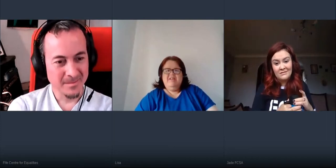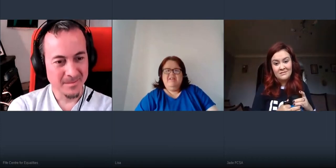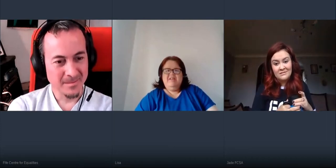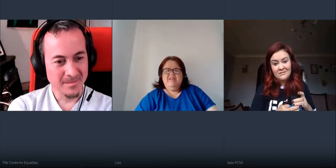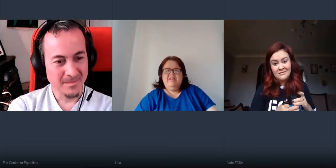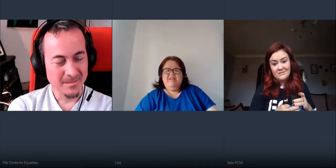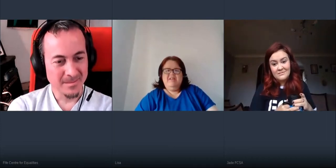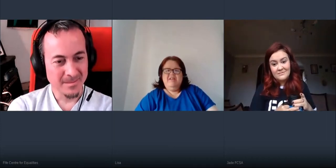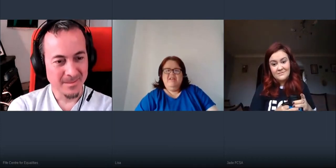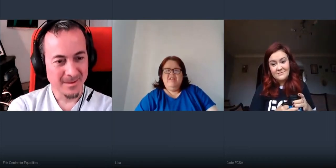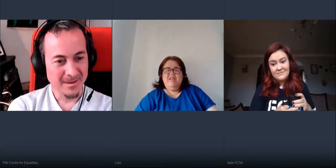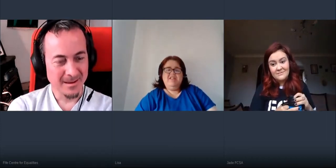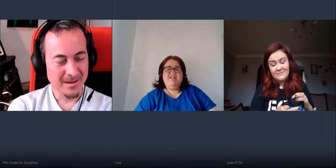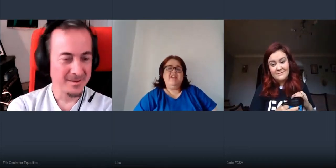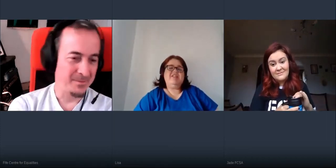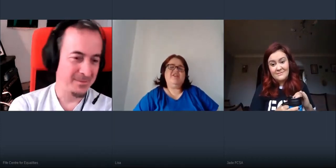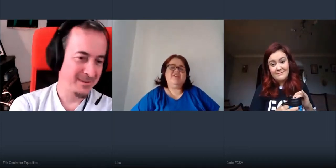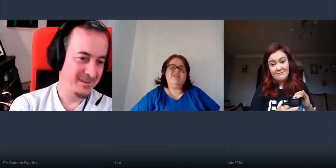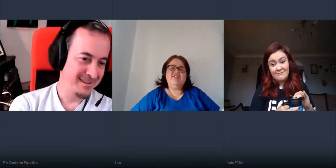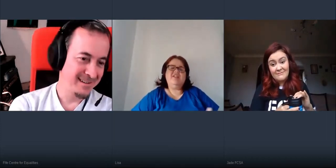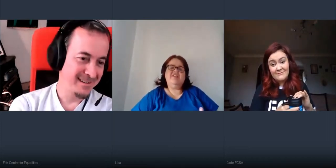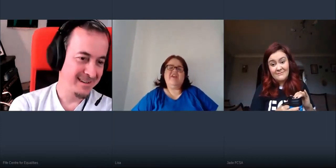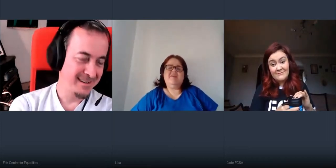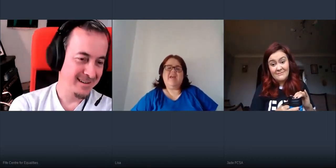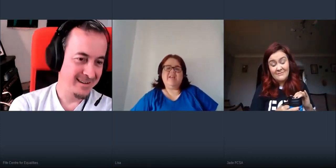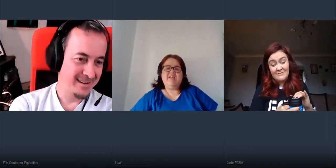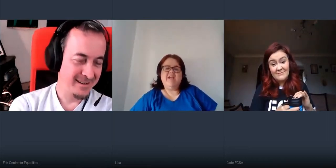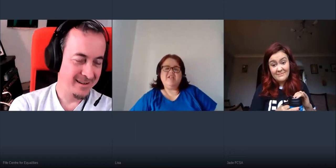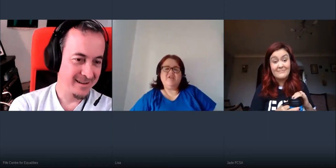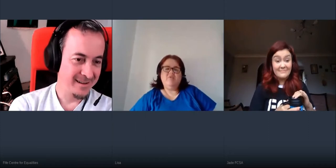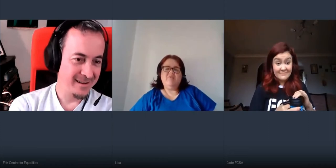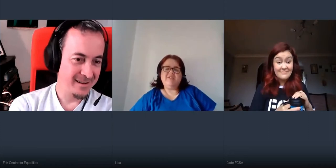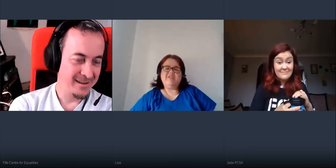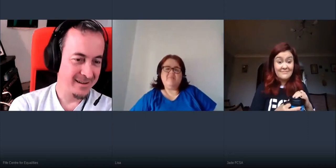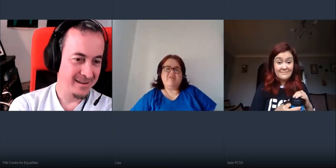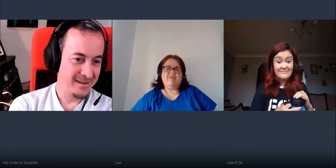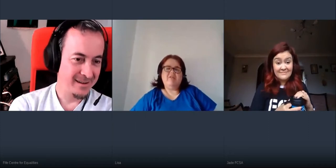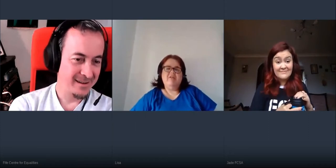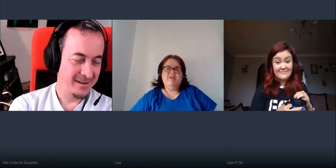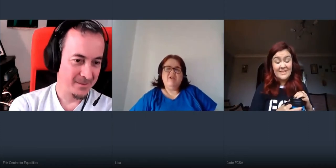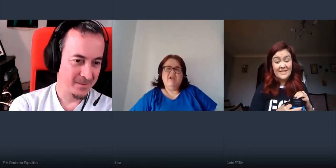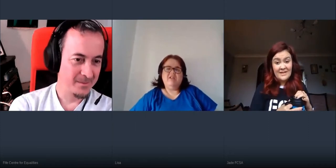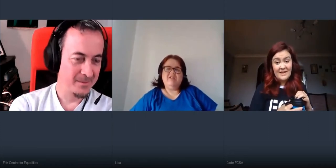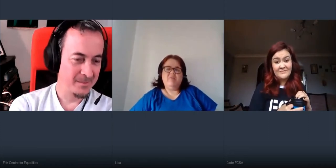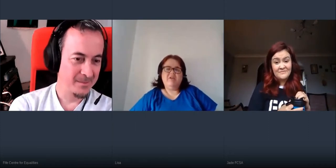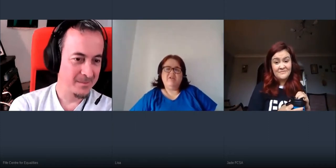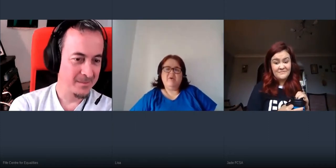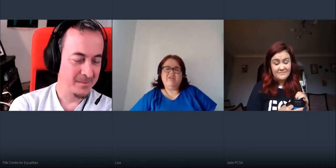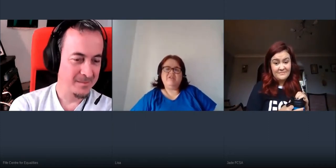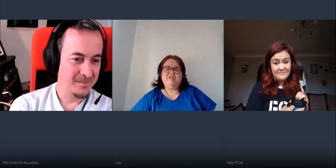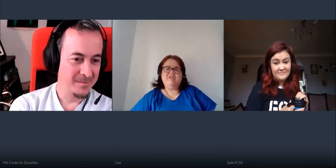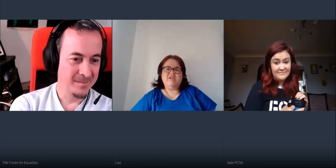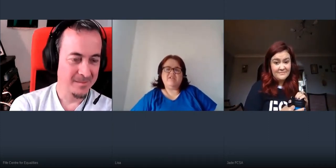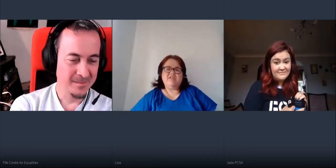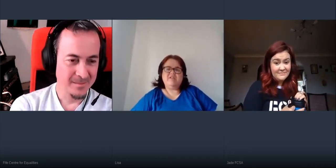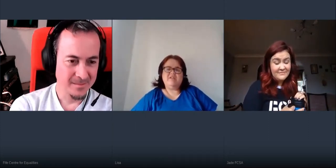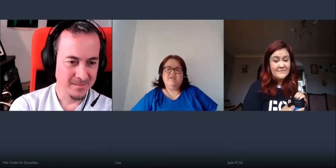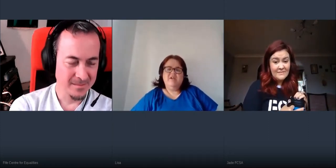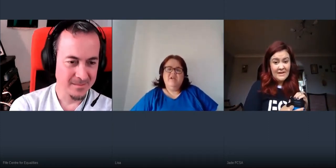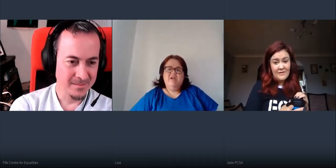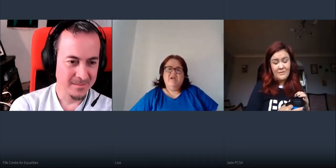that's that's good to hear that you've kept that connection over the summer kind of thing with with the students